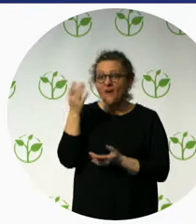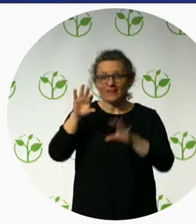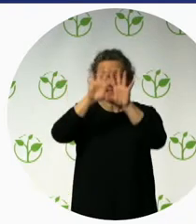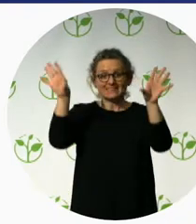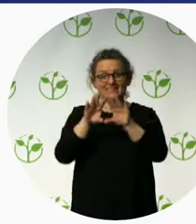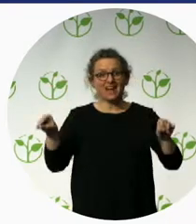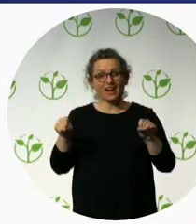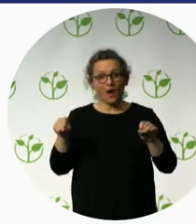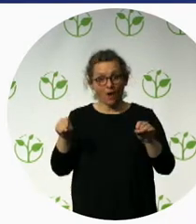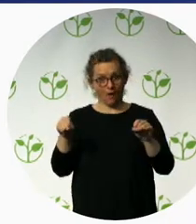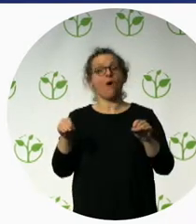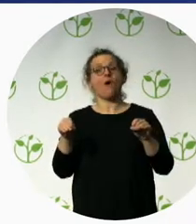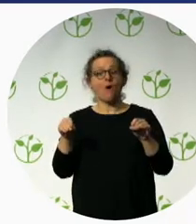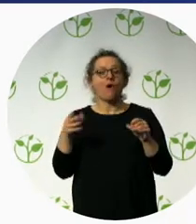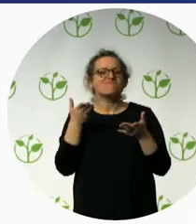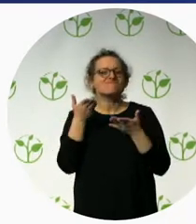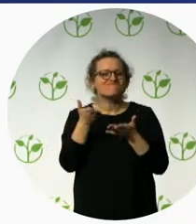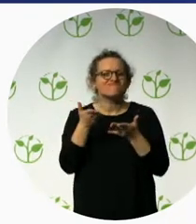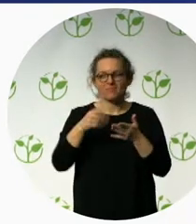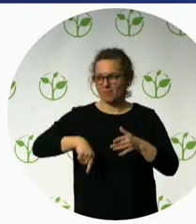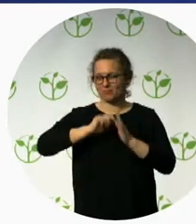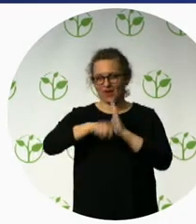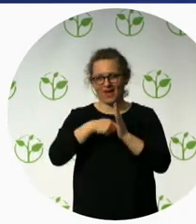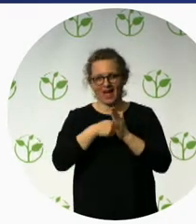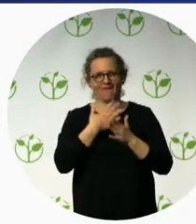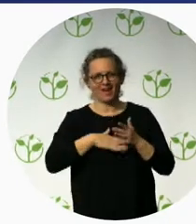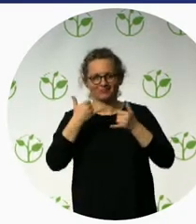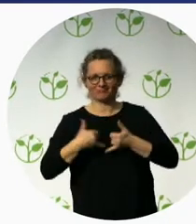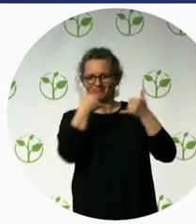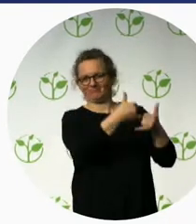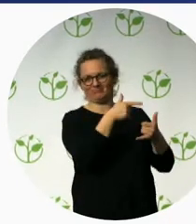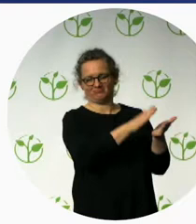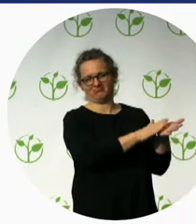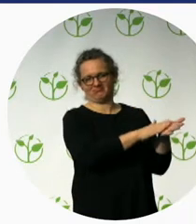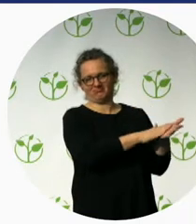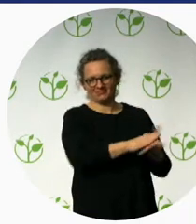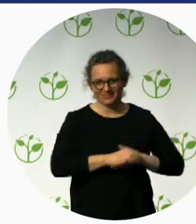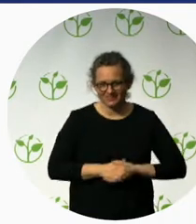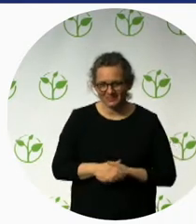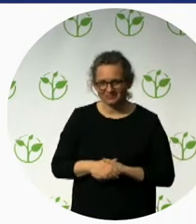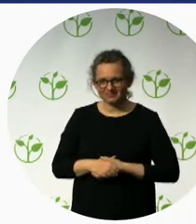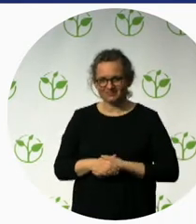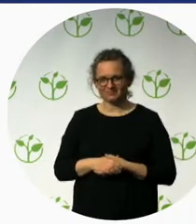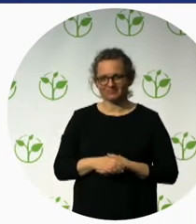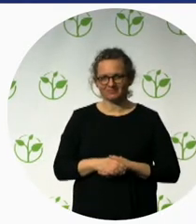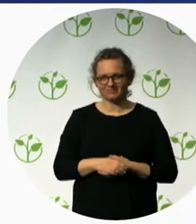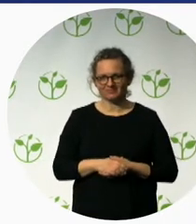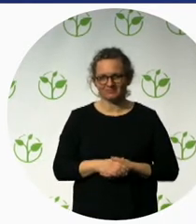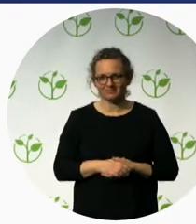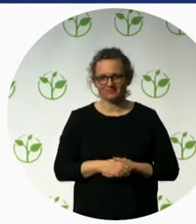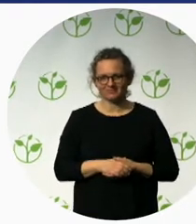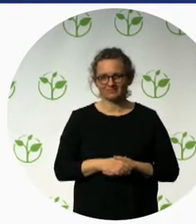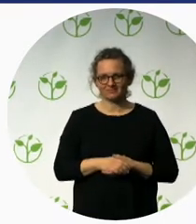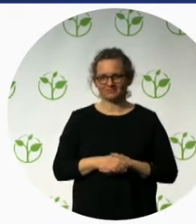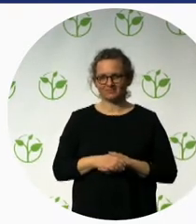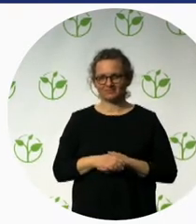on again. Oh, sorry. And that was page 109. I mentioned that, the catalog. Now I move to Bastien Paliz. Hello. Good morning. And